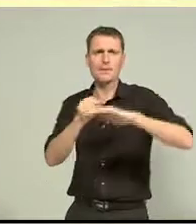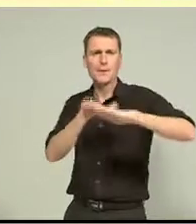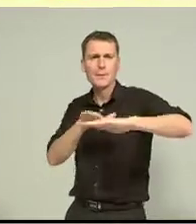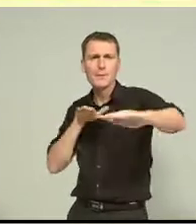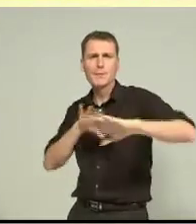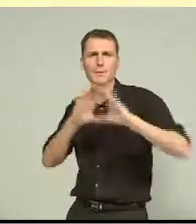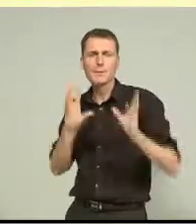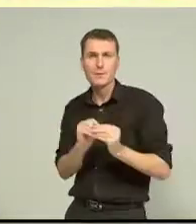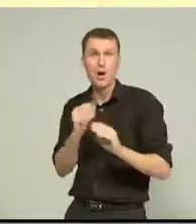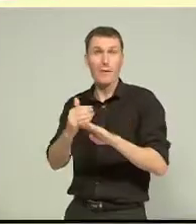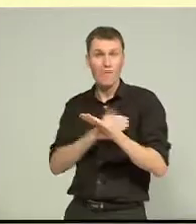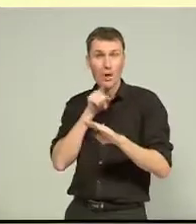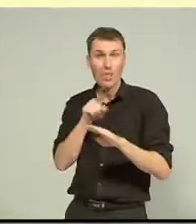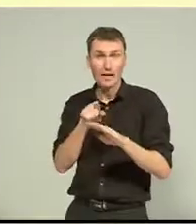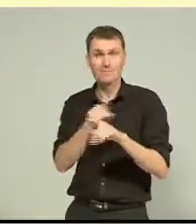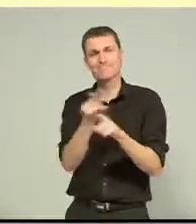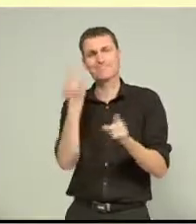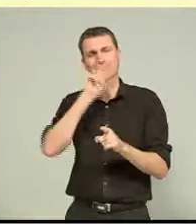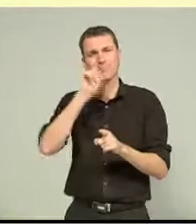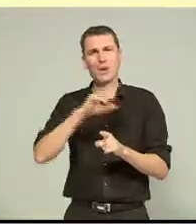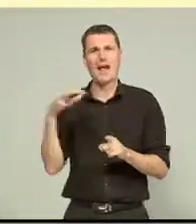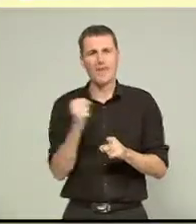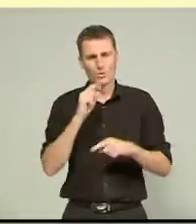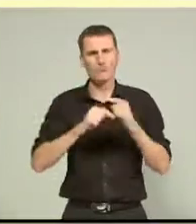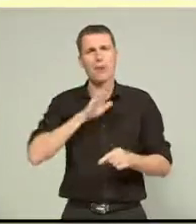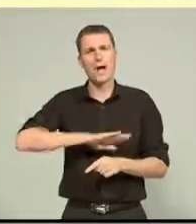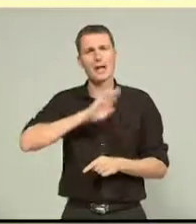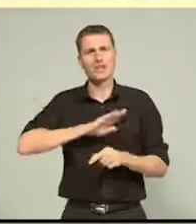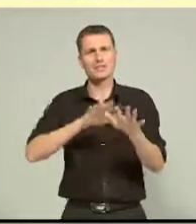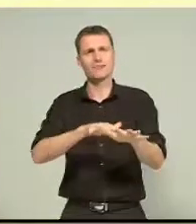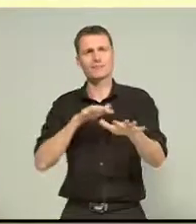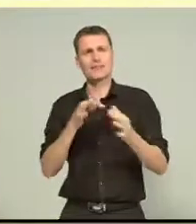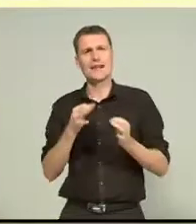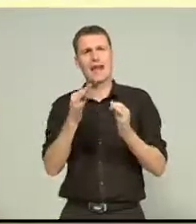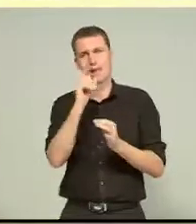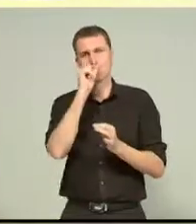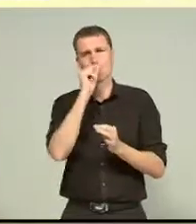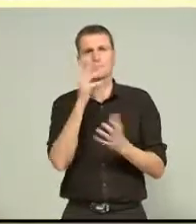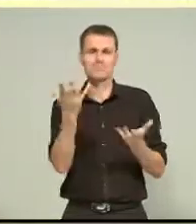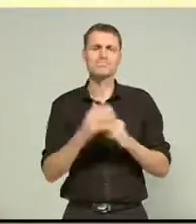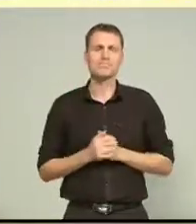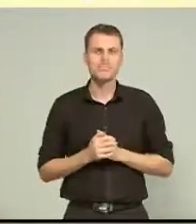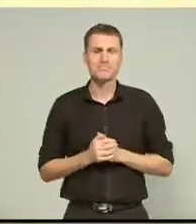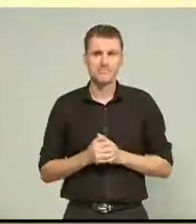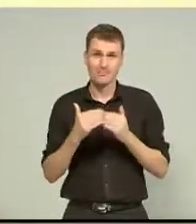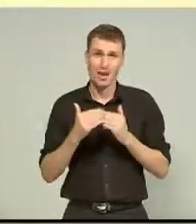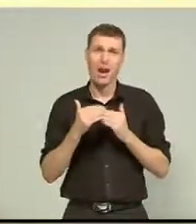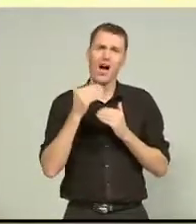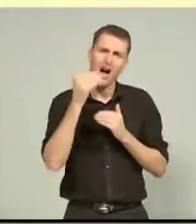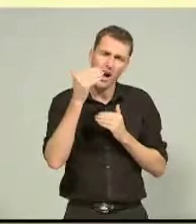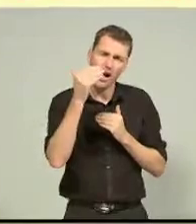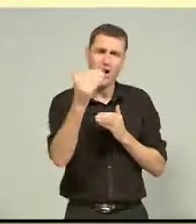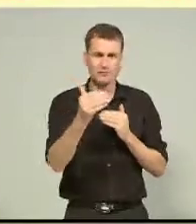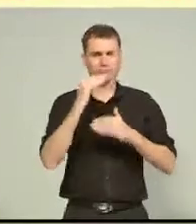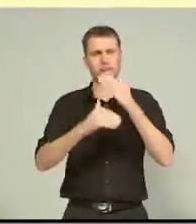yep, I guess people will need to continue to be patient. It's been long-awaited